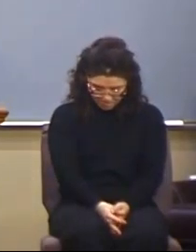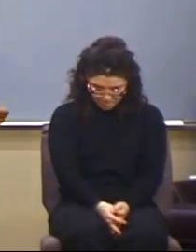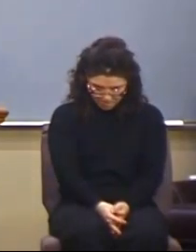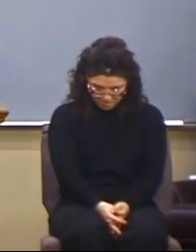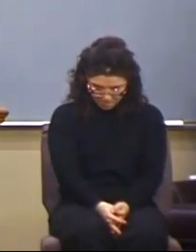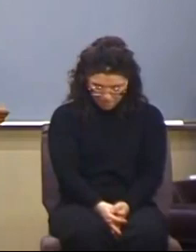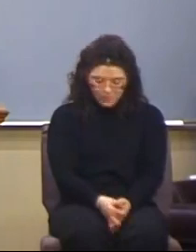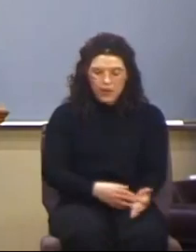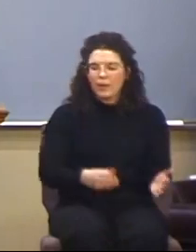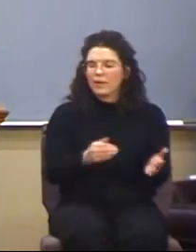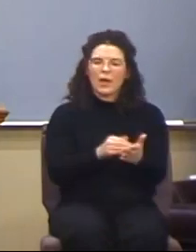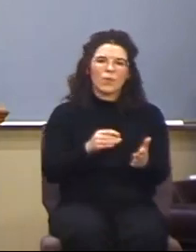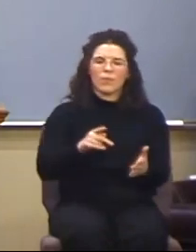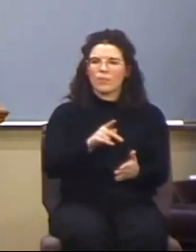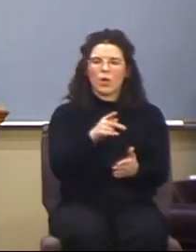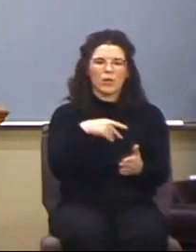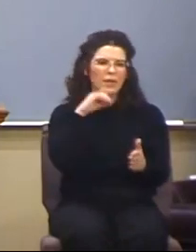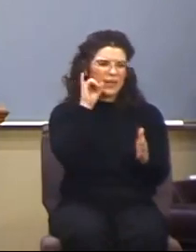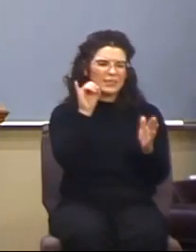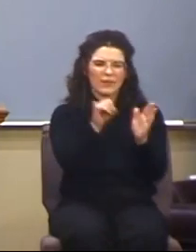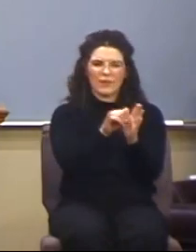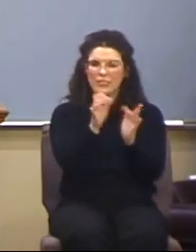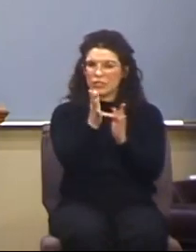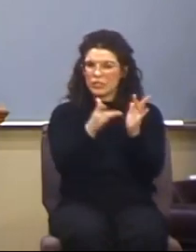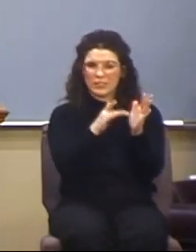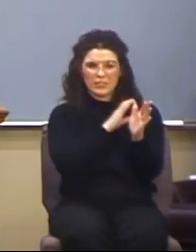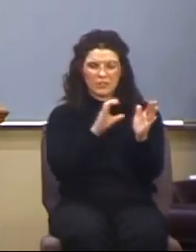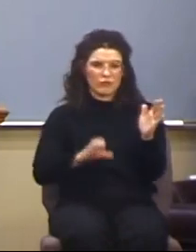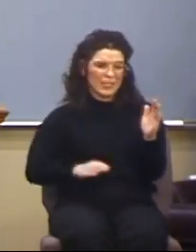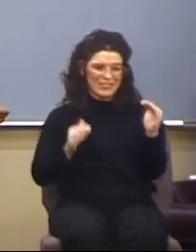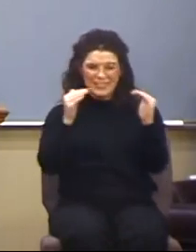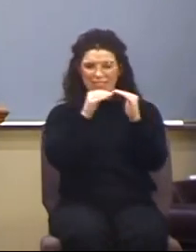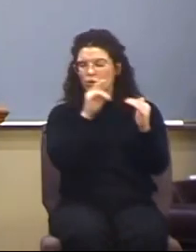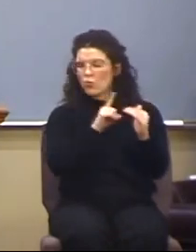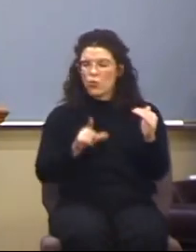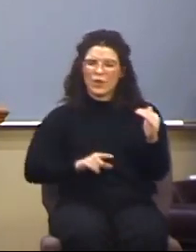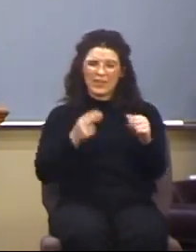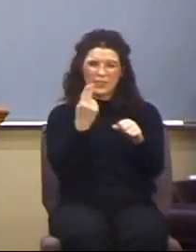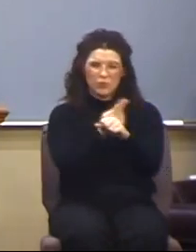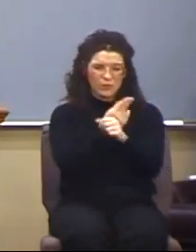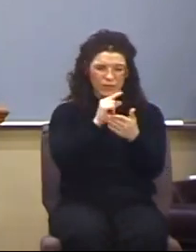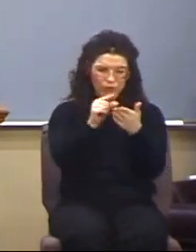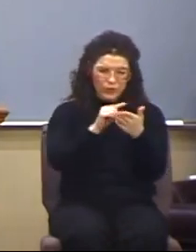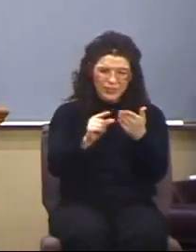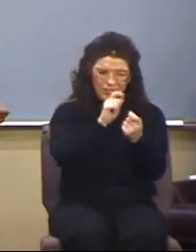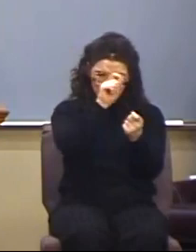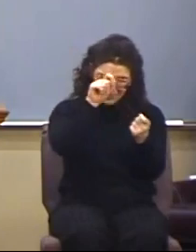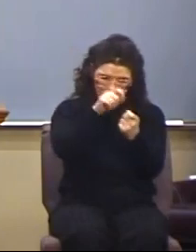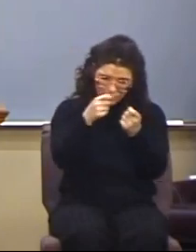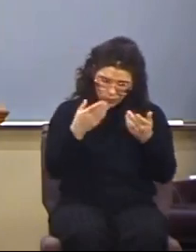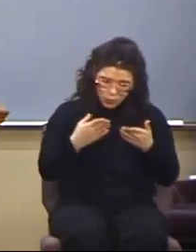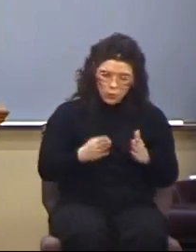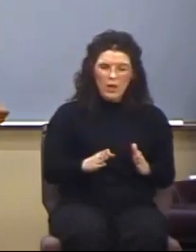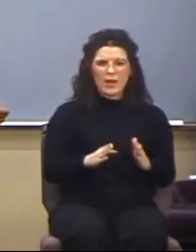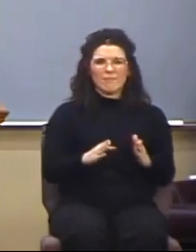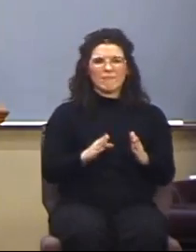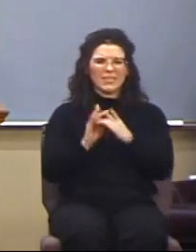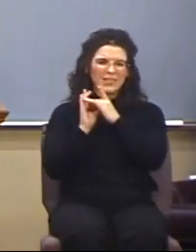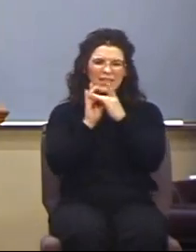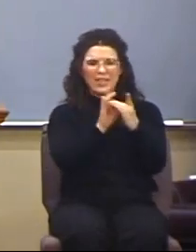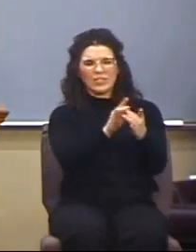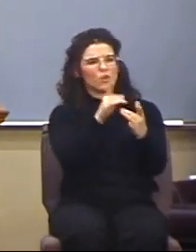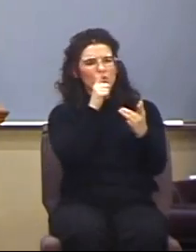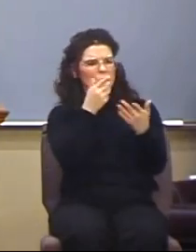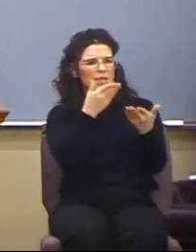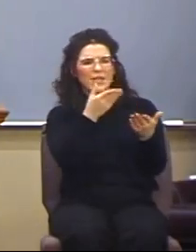used in a couple of these verses in a specific way, in reference to who he is as the